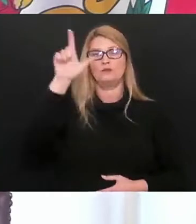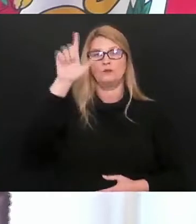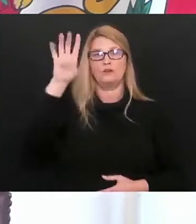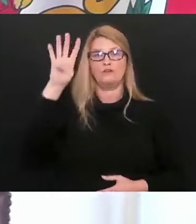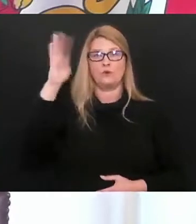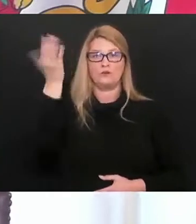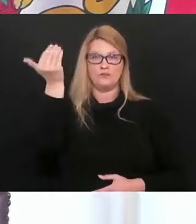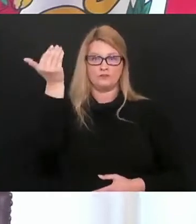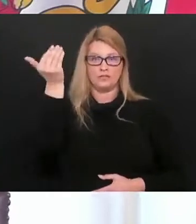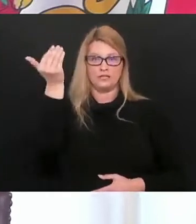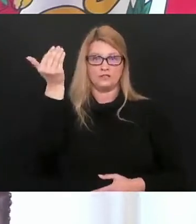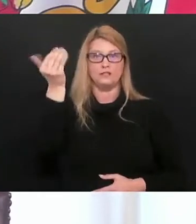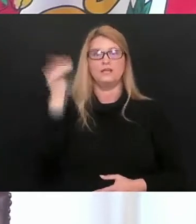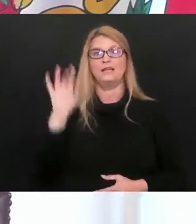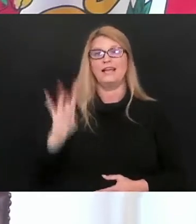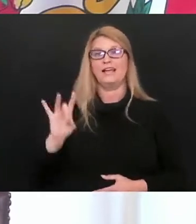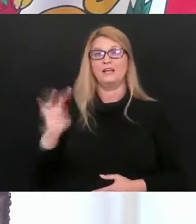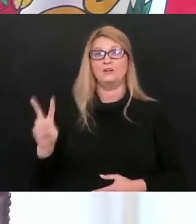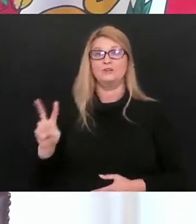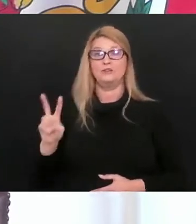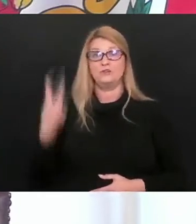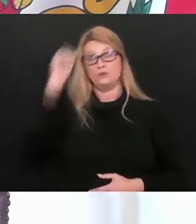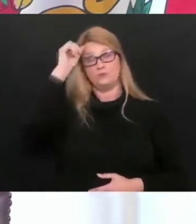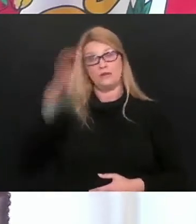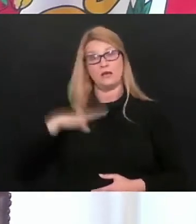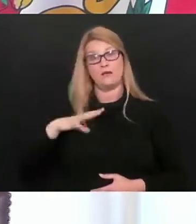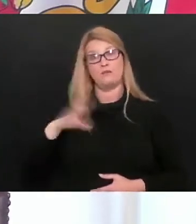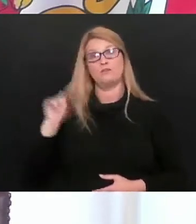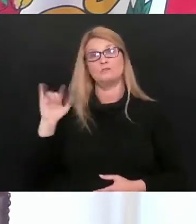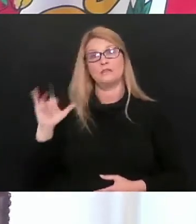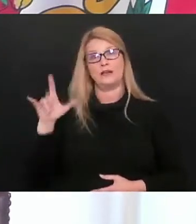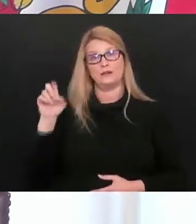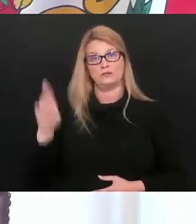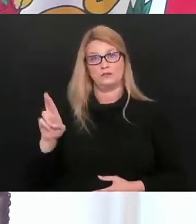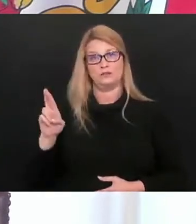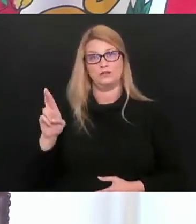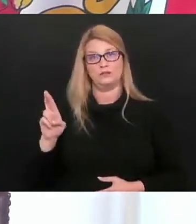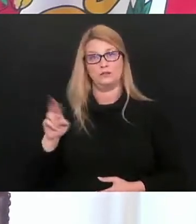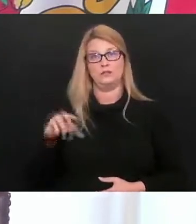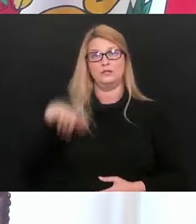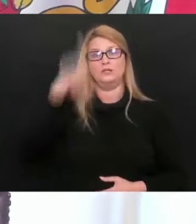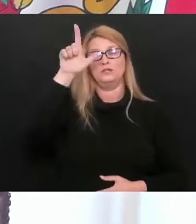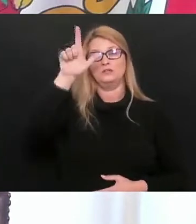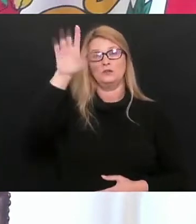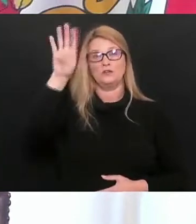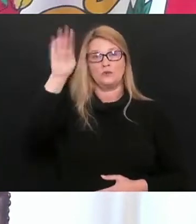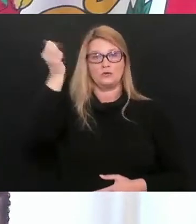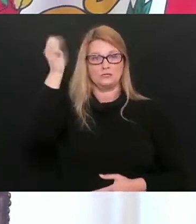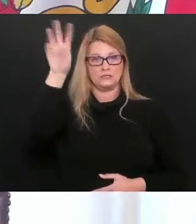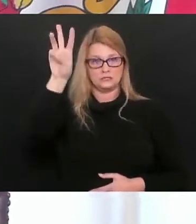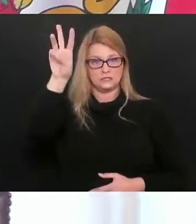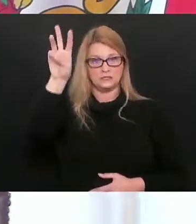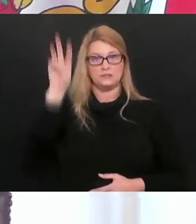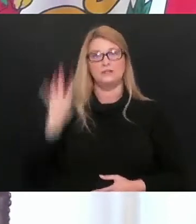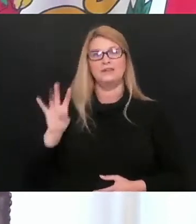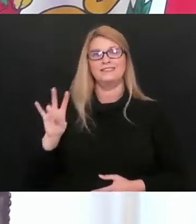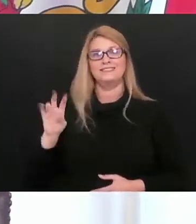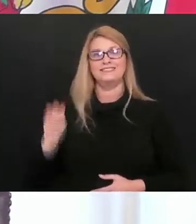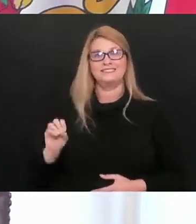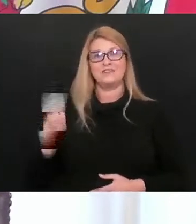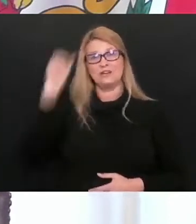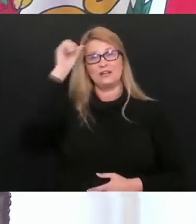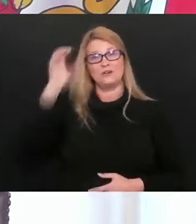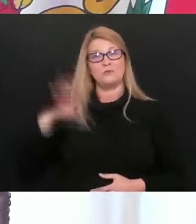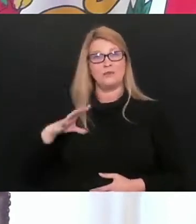,415th death is an 82-year-old male from Tyler County. Our 2,416th death is a 70-year-old